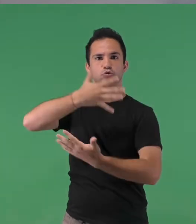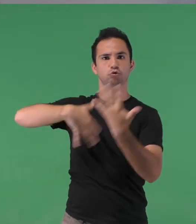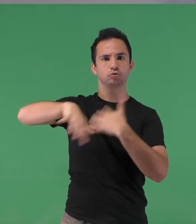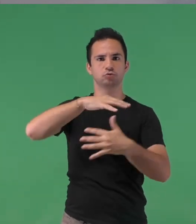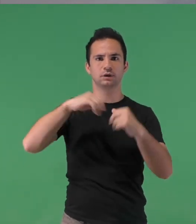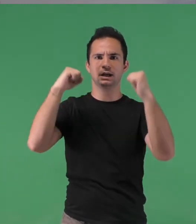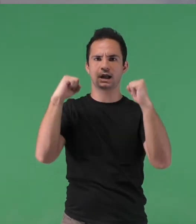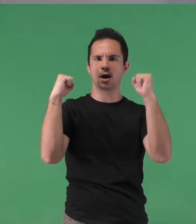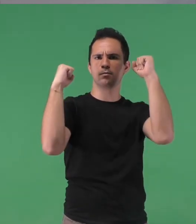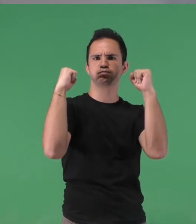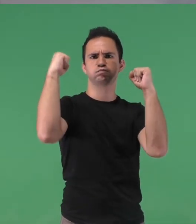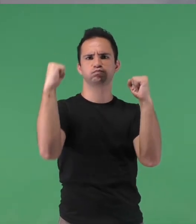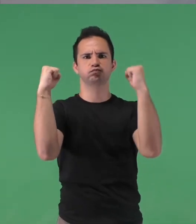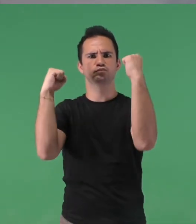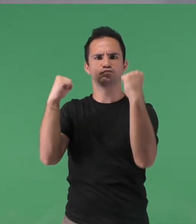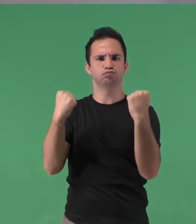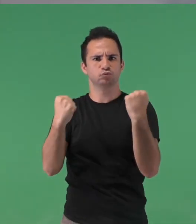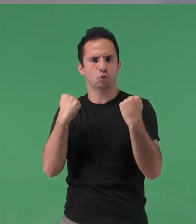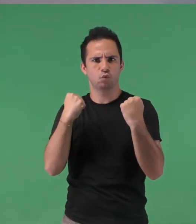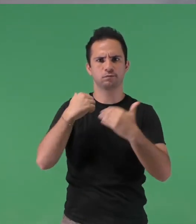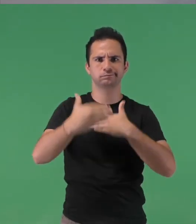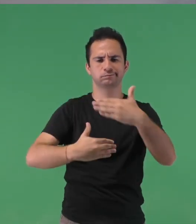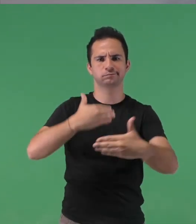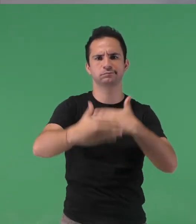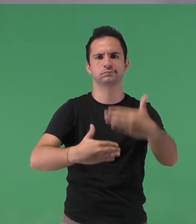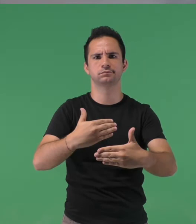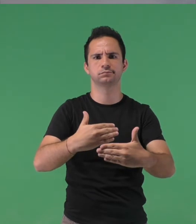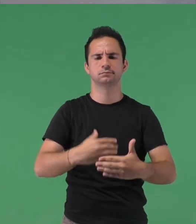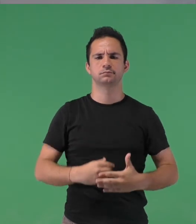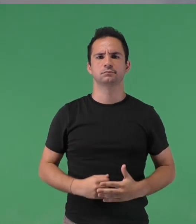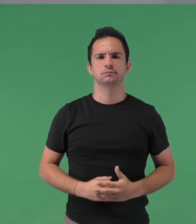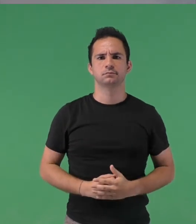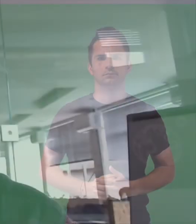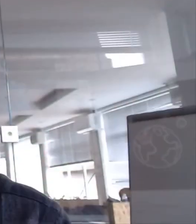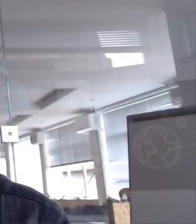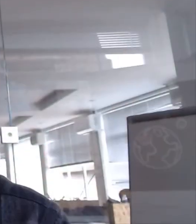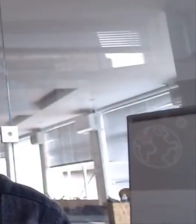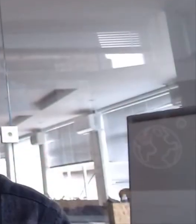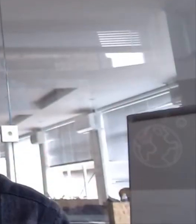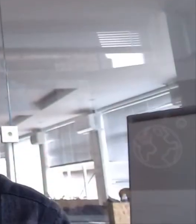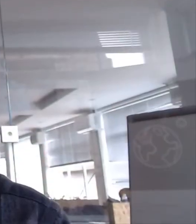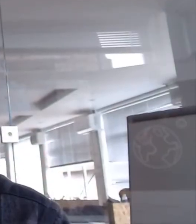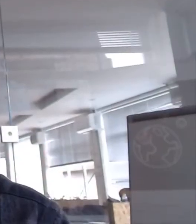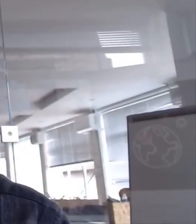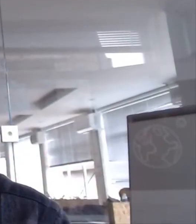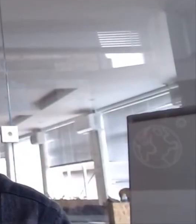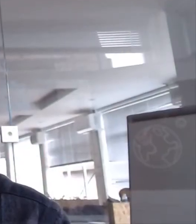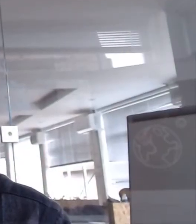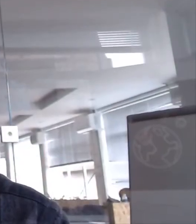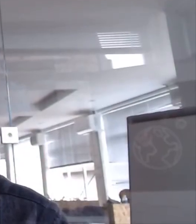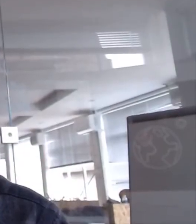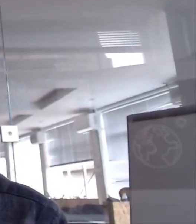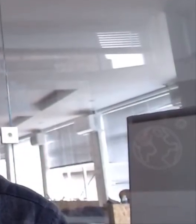in incubator programs but they have allowed us both to be empowered and build capacity and to be granted the first funds to final